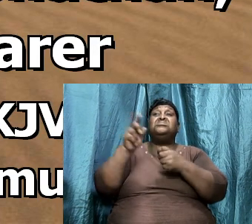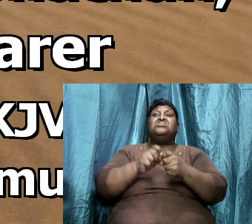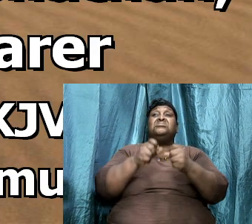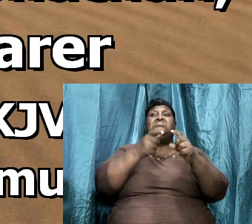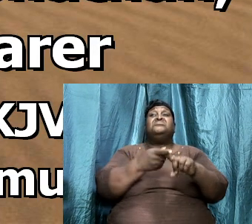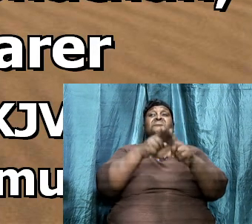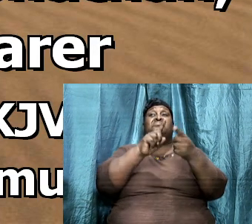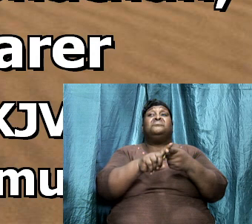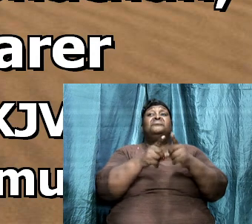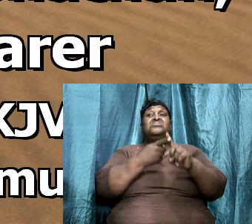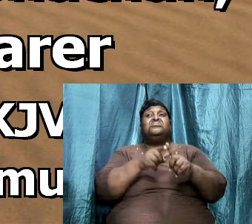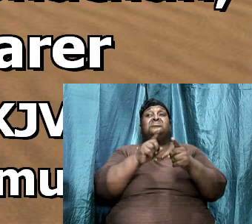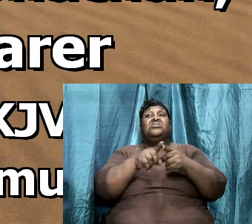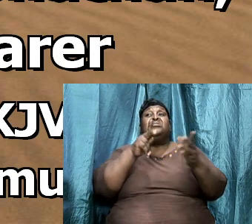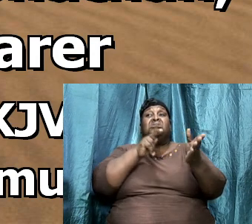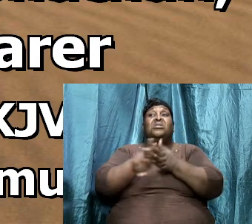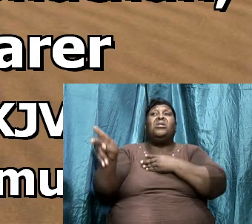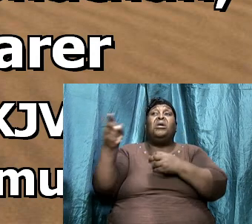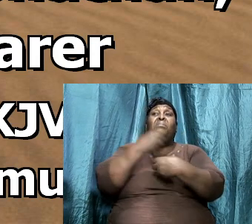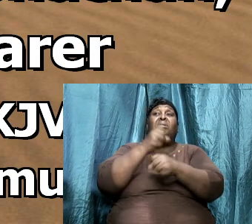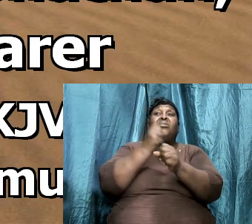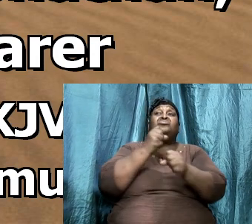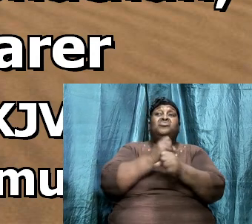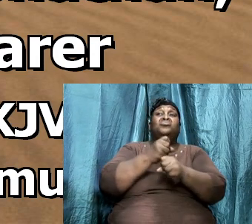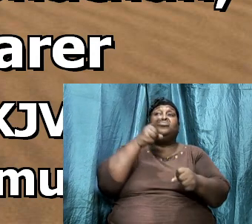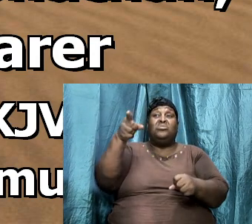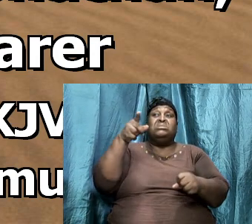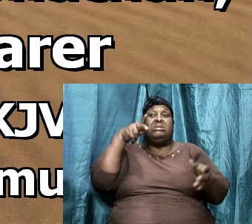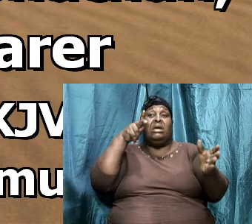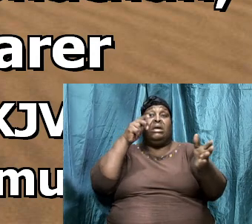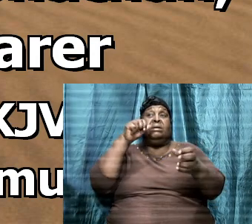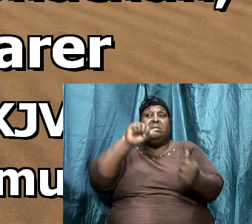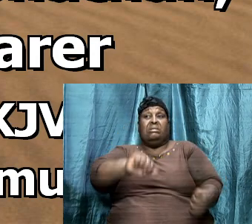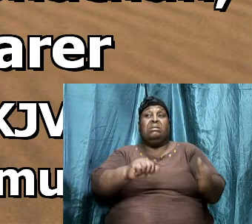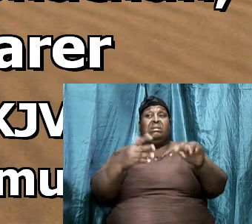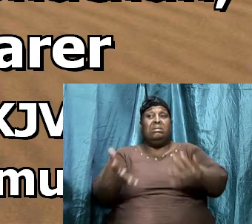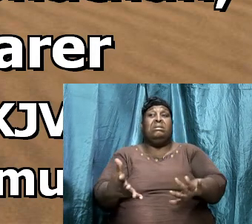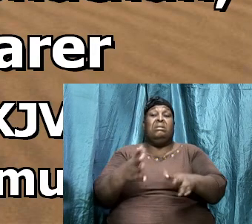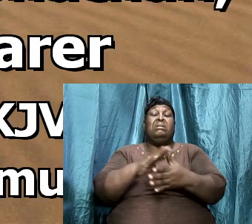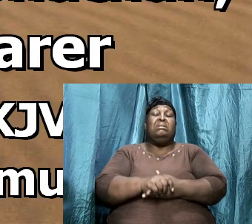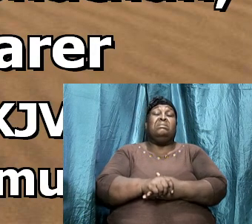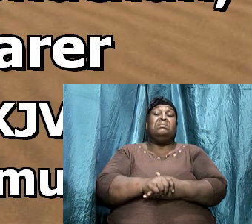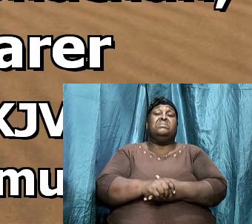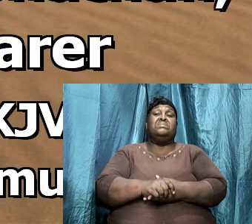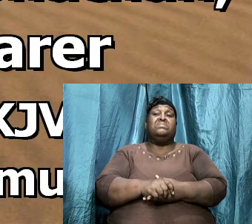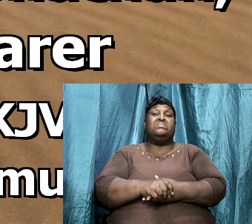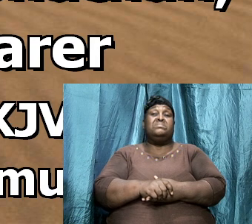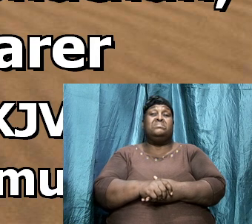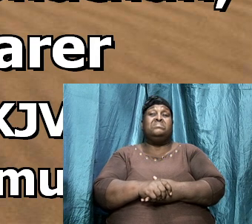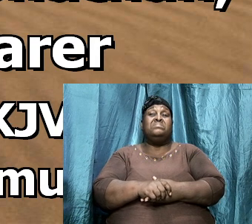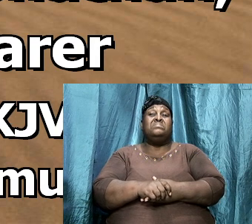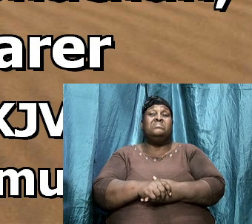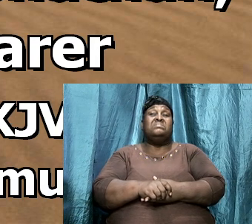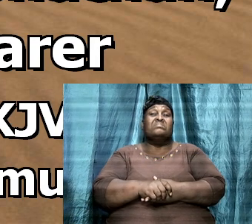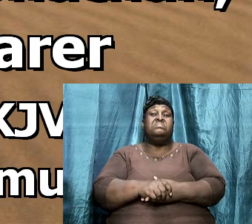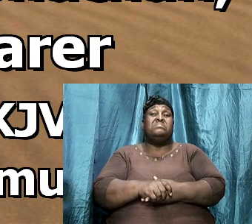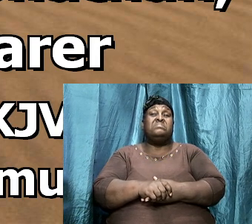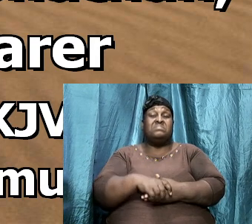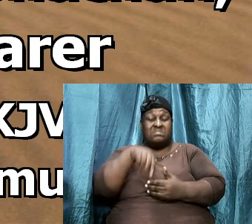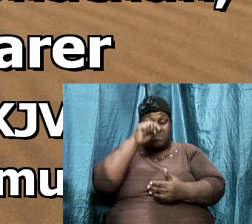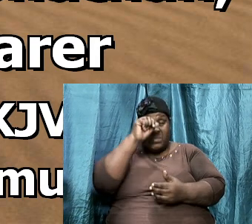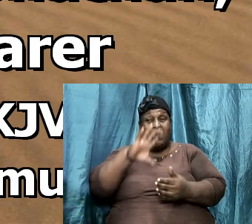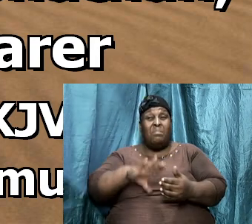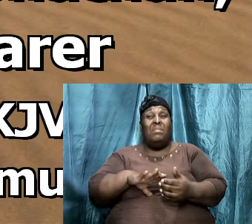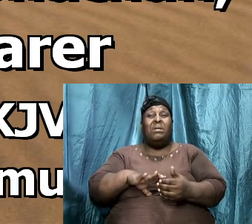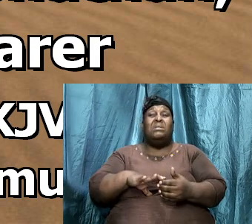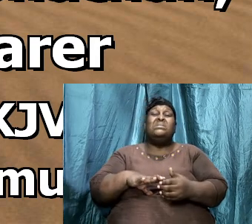make sure you dead so in the battle in first time battles the man might be